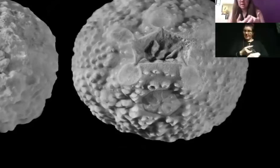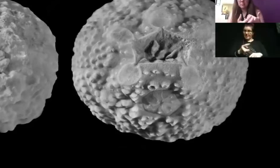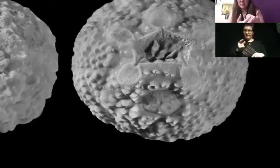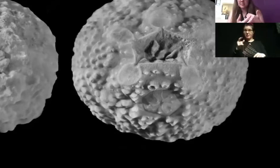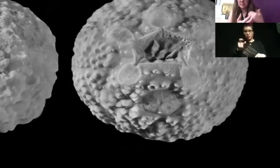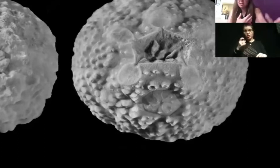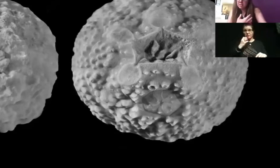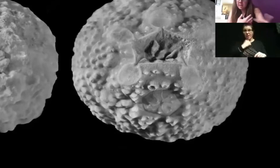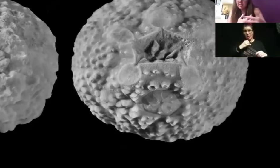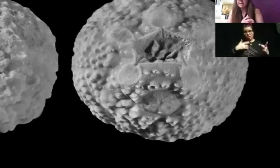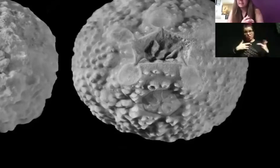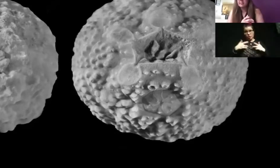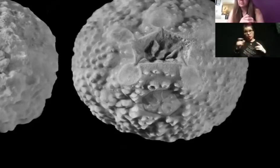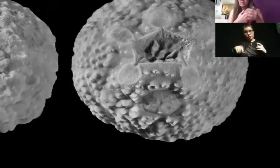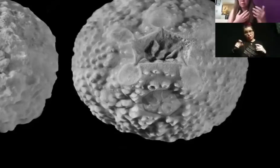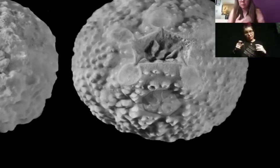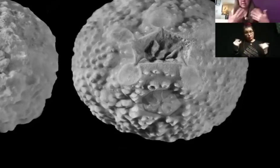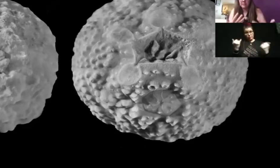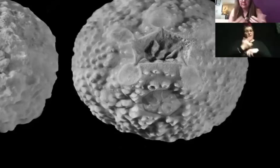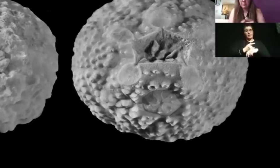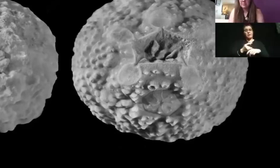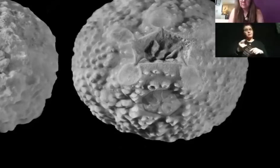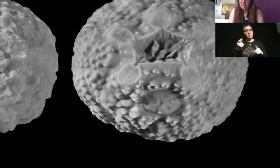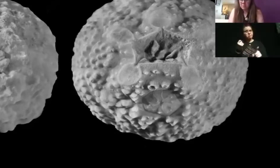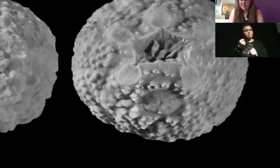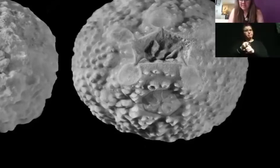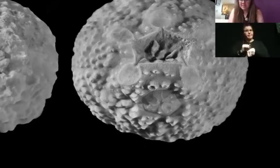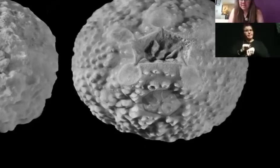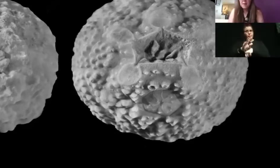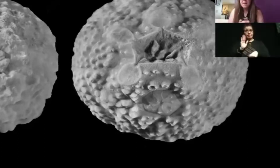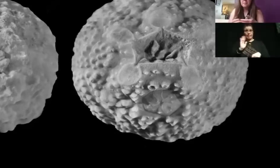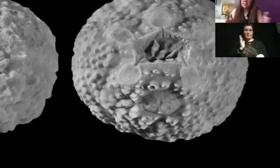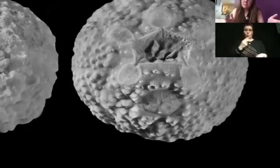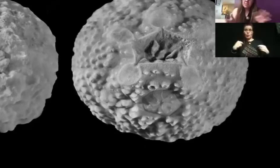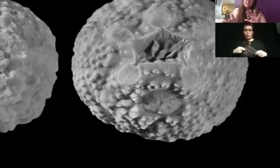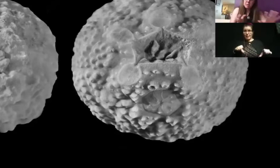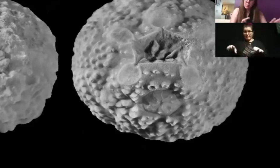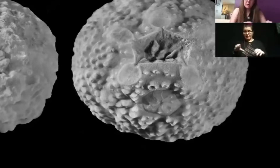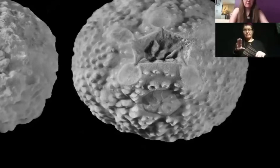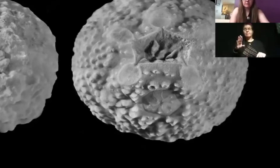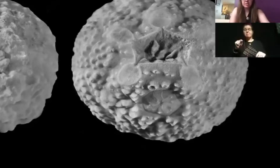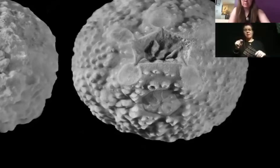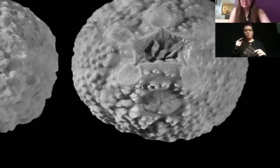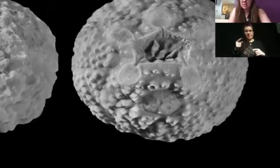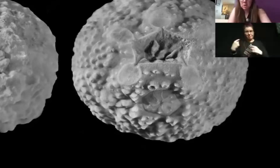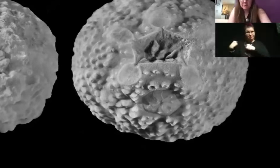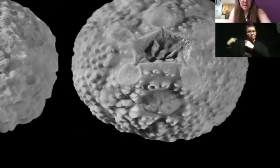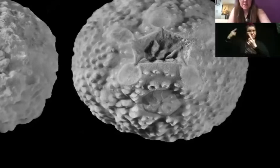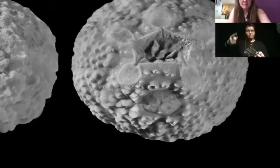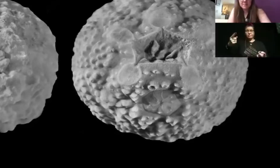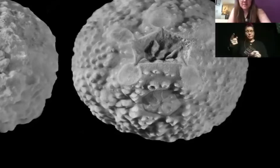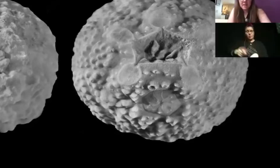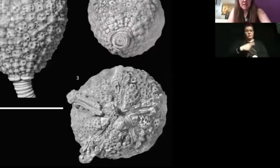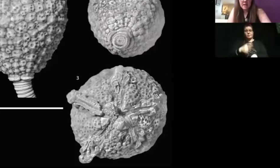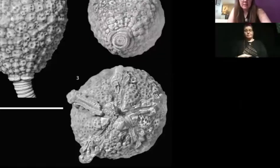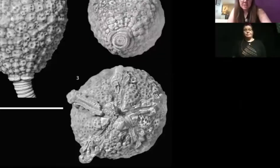care about because climate change today is greatly influenced by human activity. But climate change has been going on for an extremely long time.